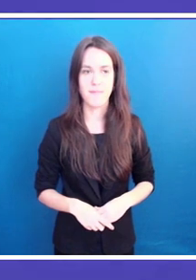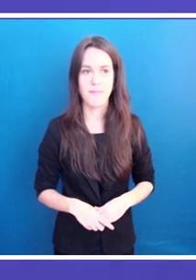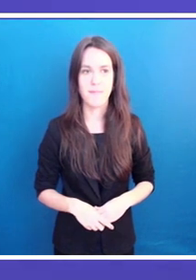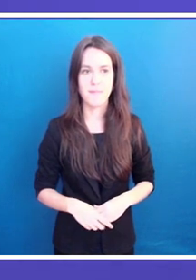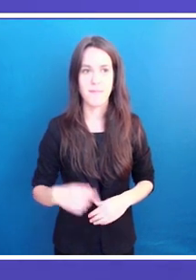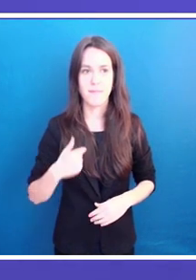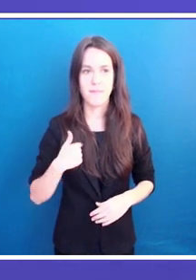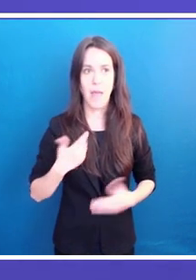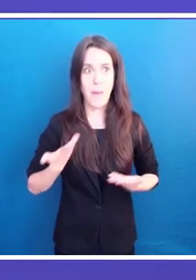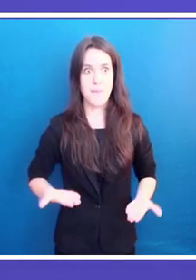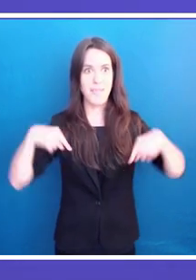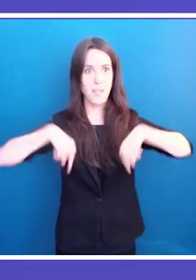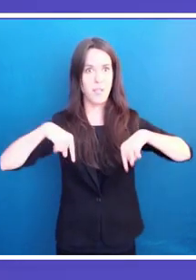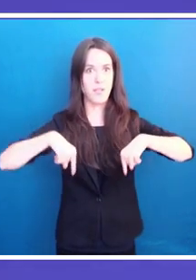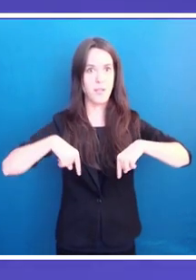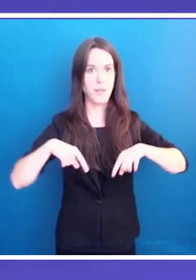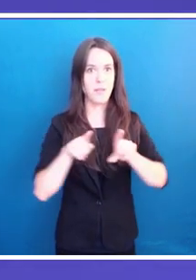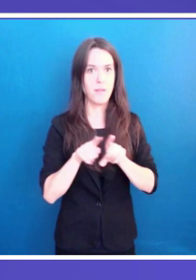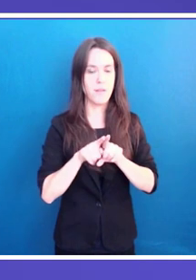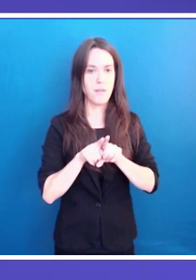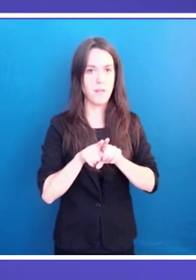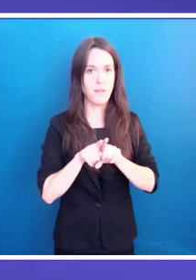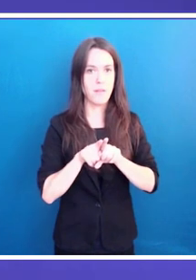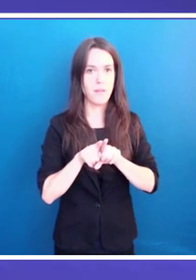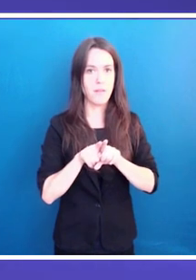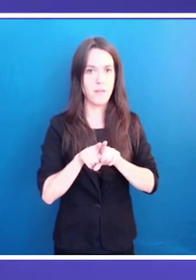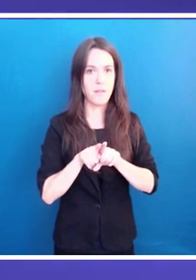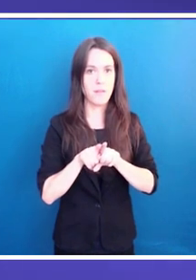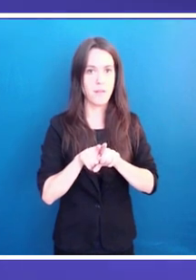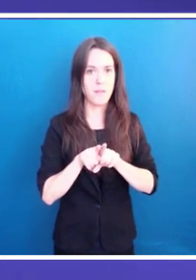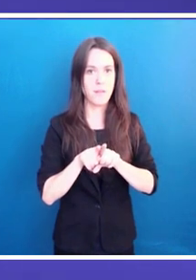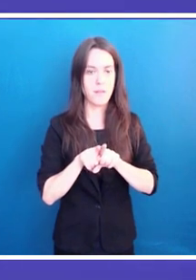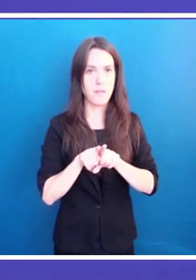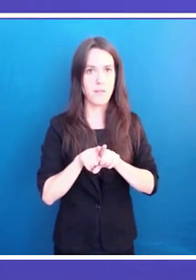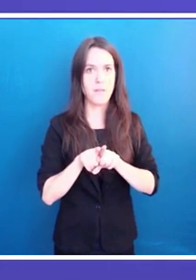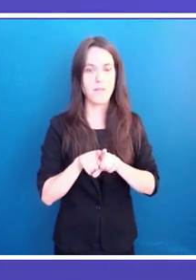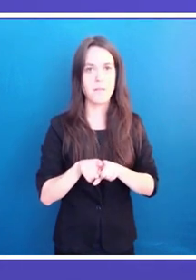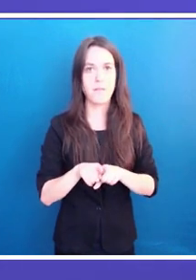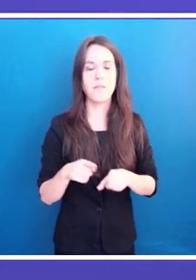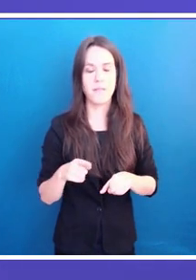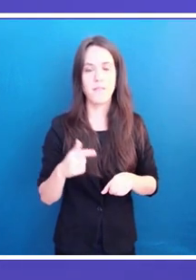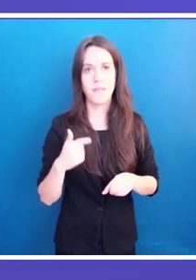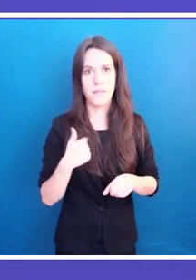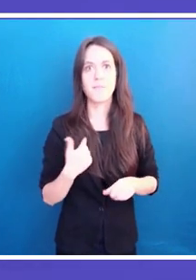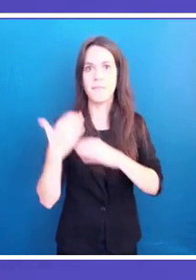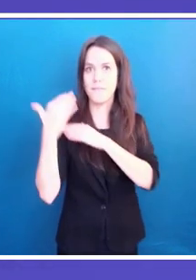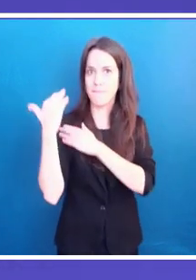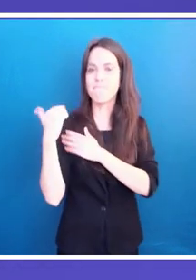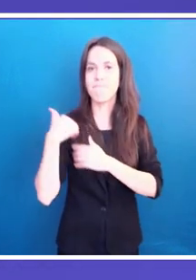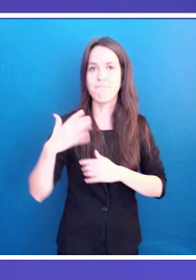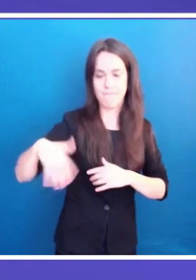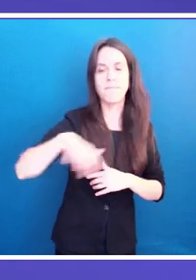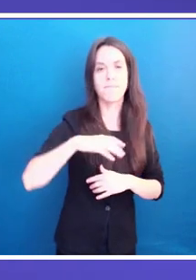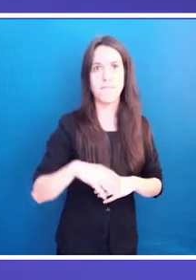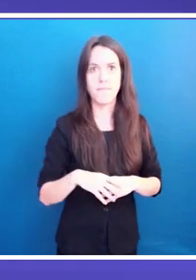But going back to the question you were asking, allow me to say that, well, we